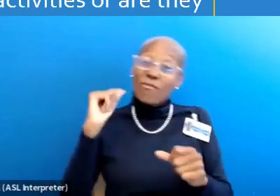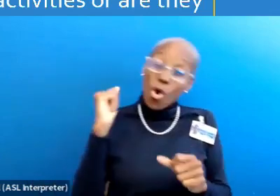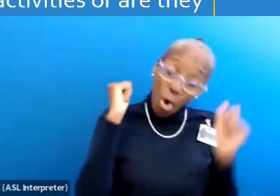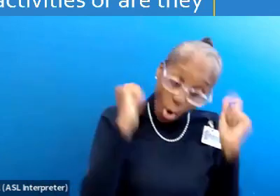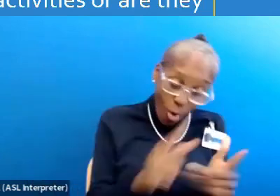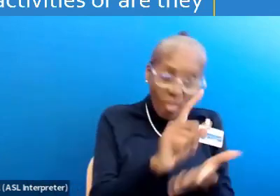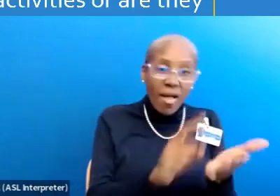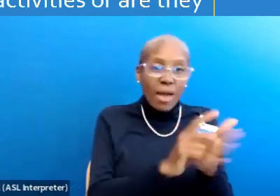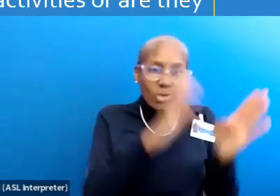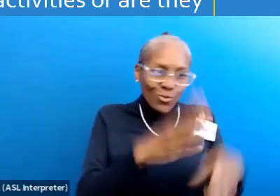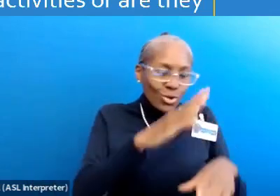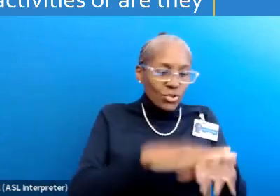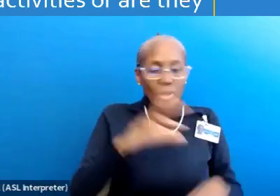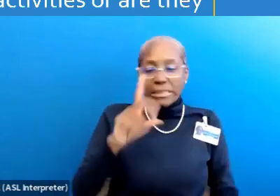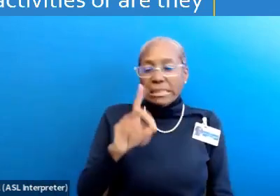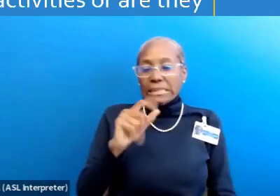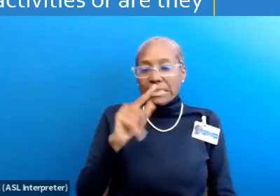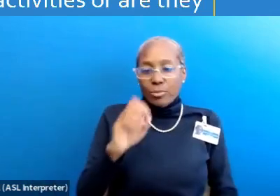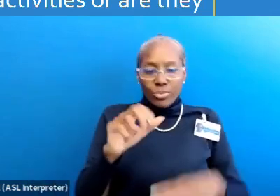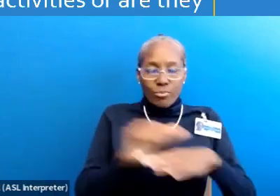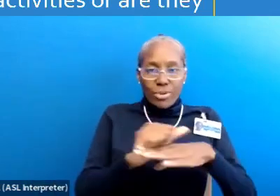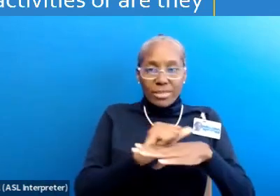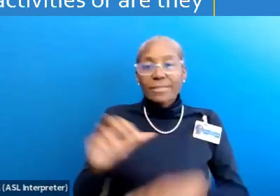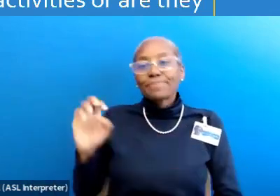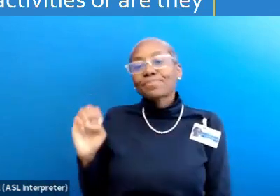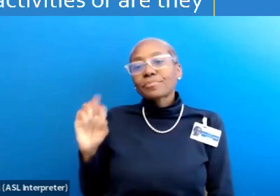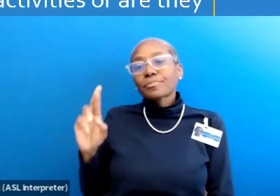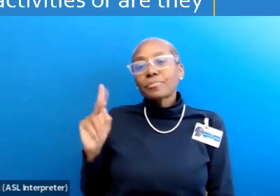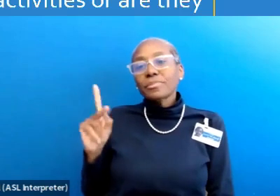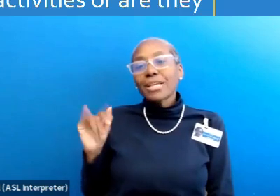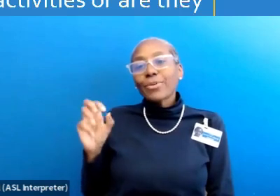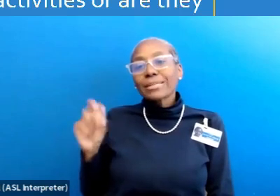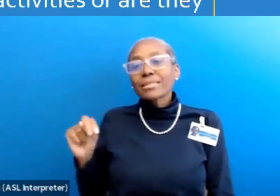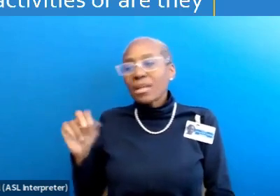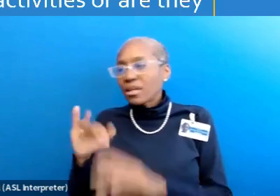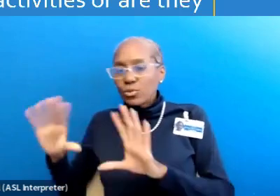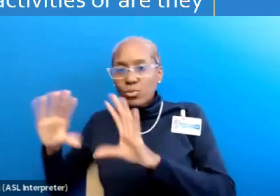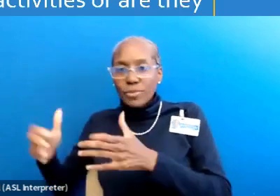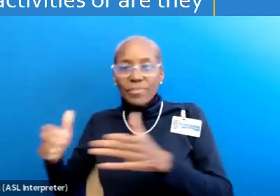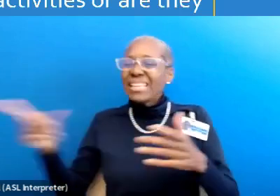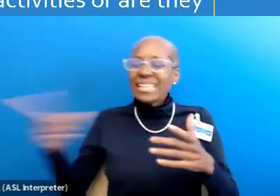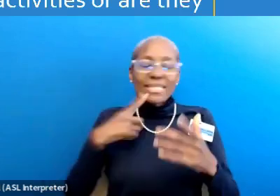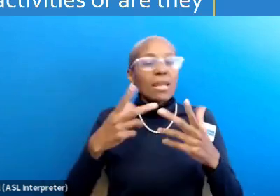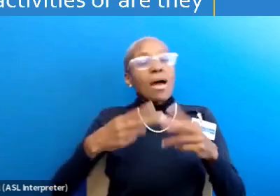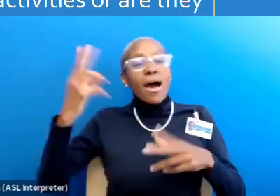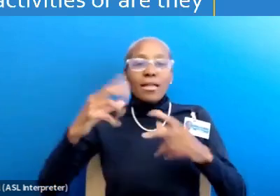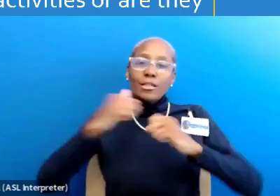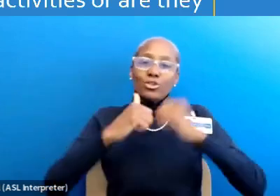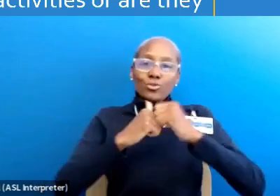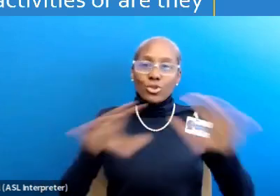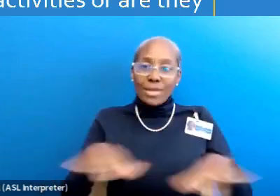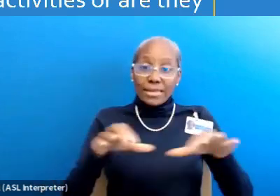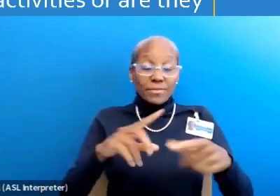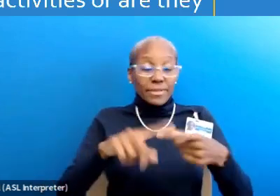practice. Interestingly, Ericsson and colleagues define deliberate practice as highly structured activity, the